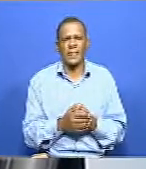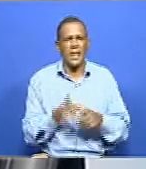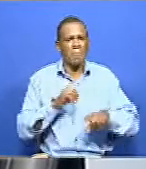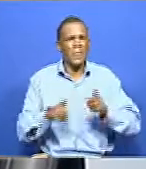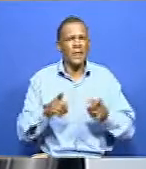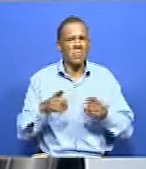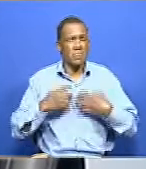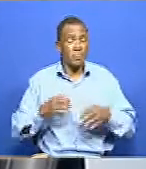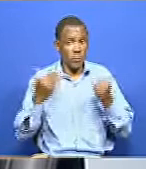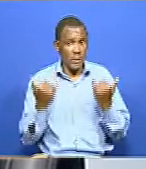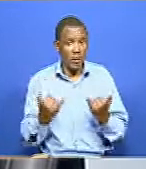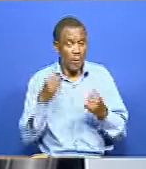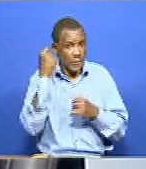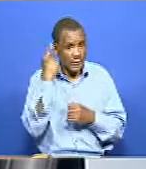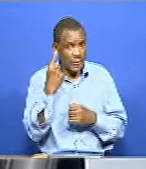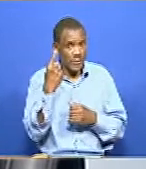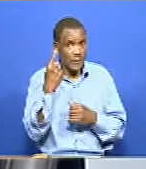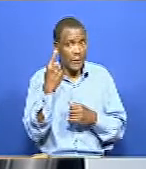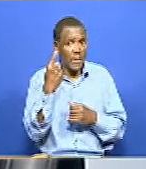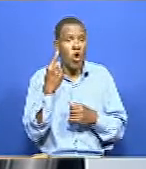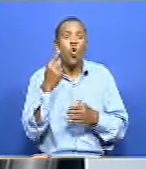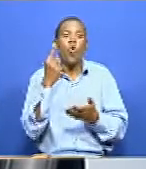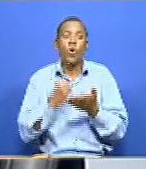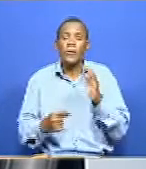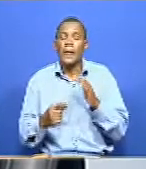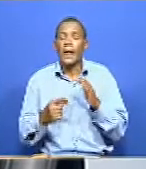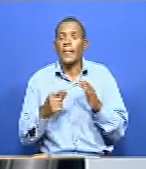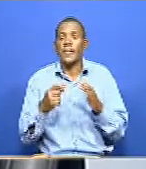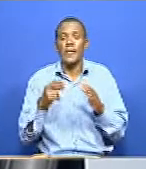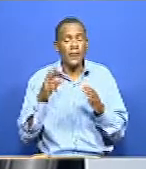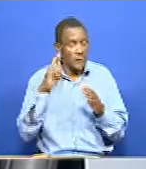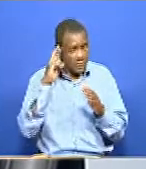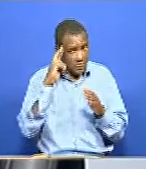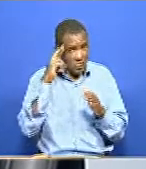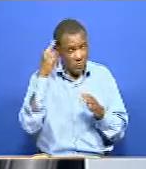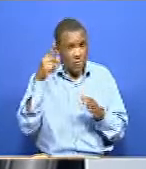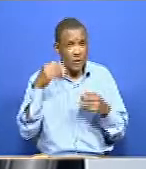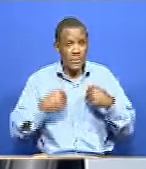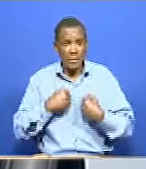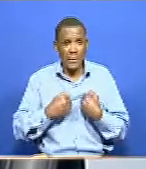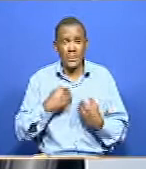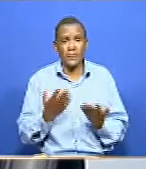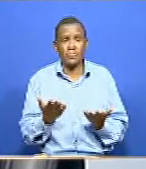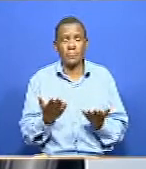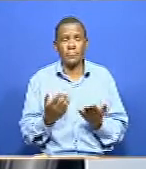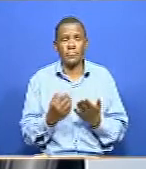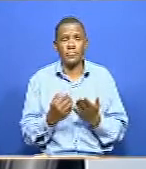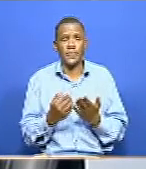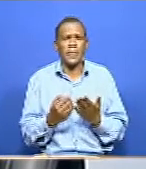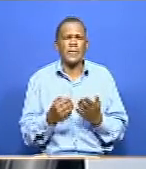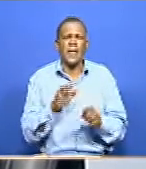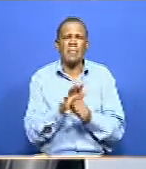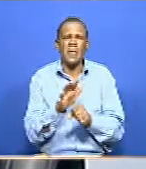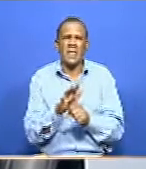understand causes of disability within a country. People are really getting to know their actually platform out there that, you know, that are